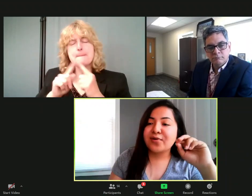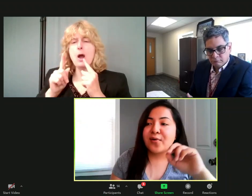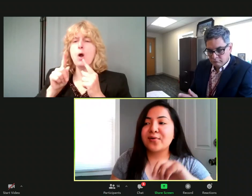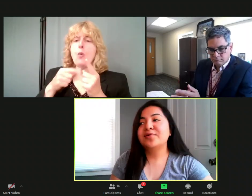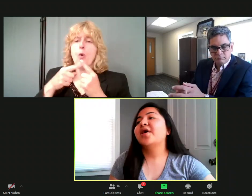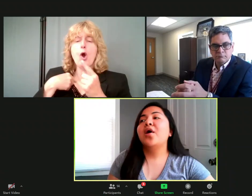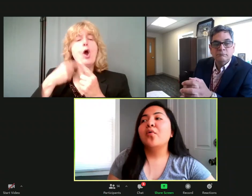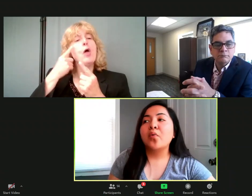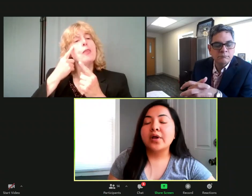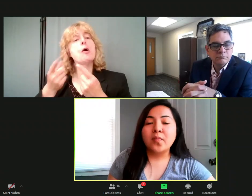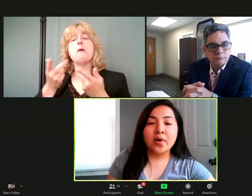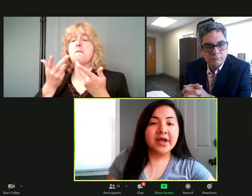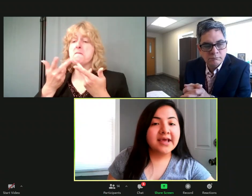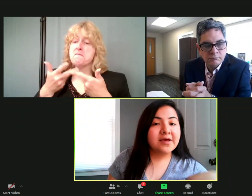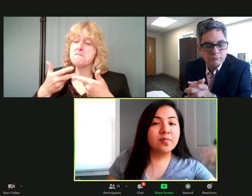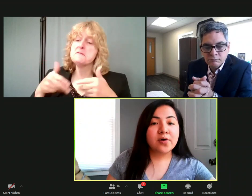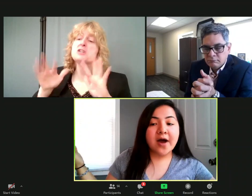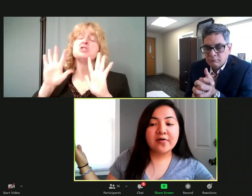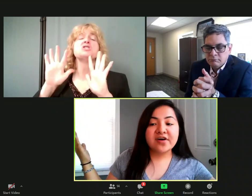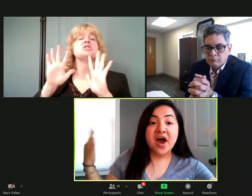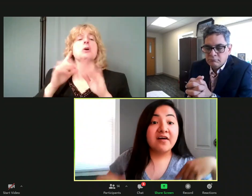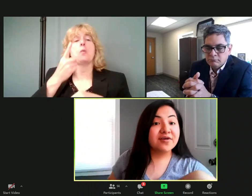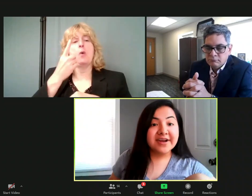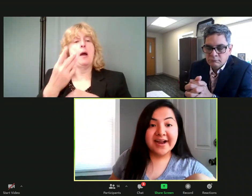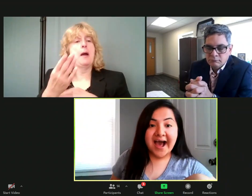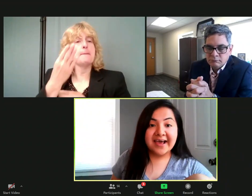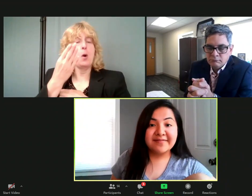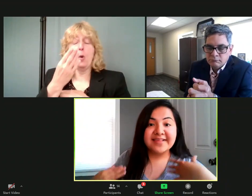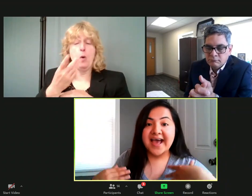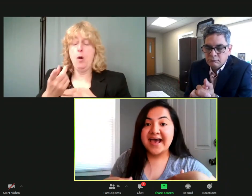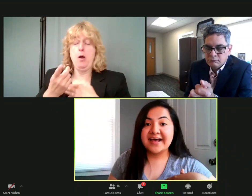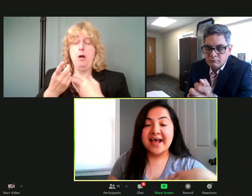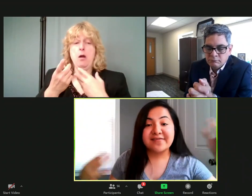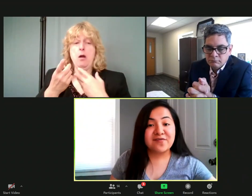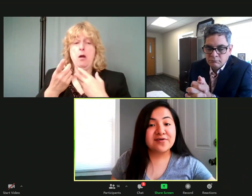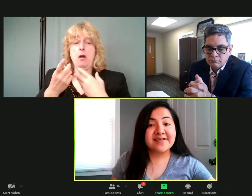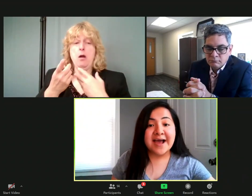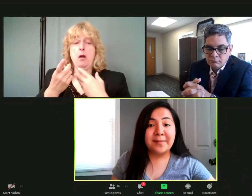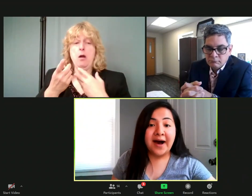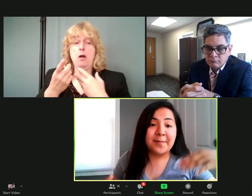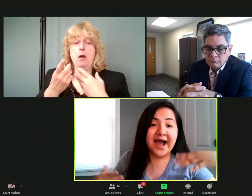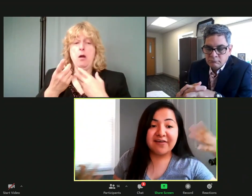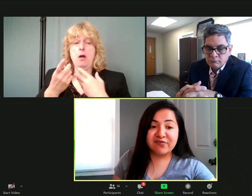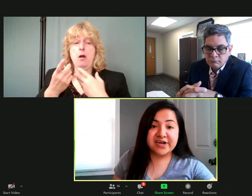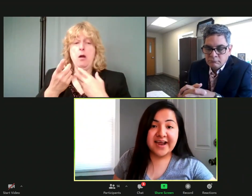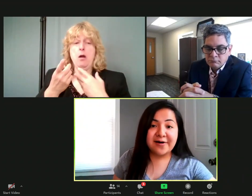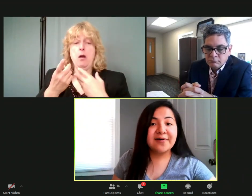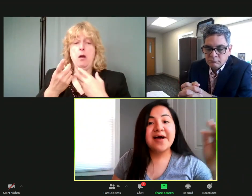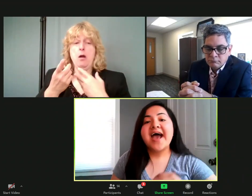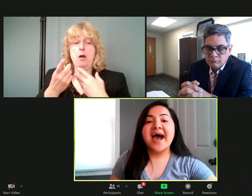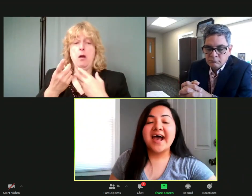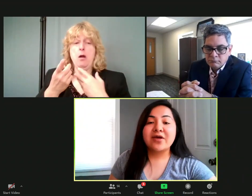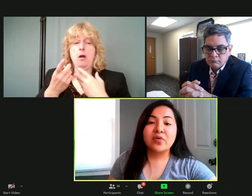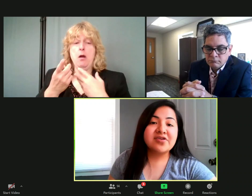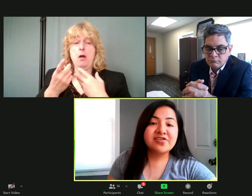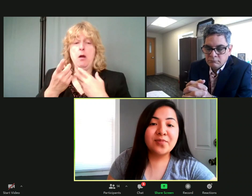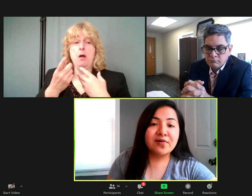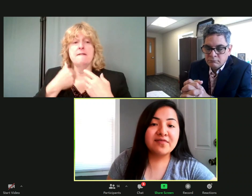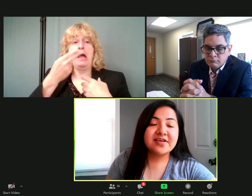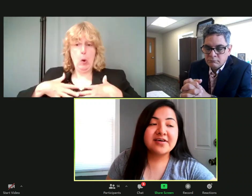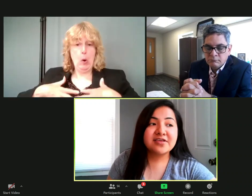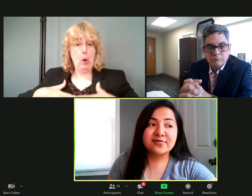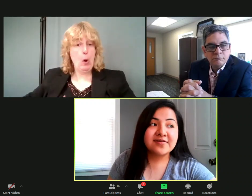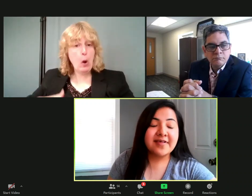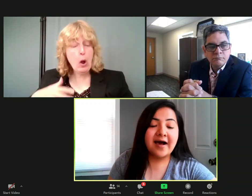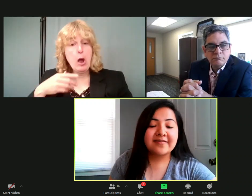out of the cold, one morning he broke out covered in hives. And as a first-time mom, I freaked out. I rushed